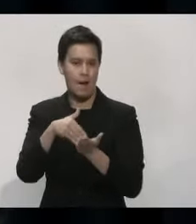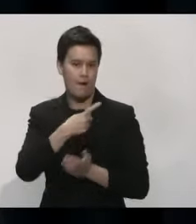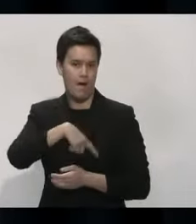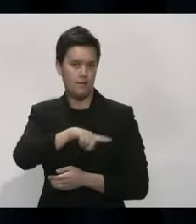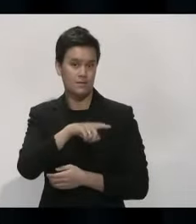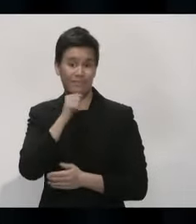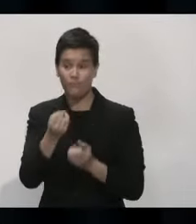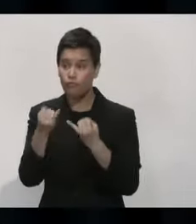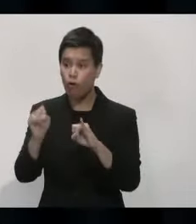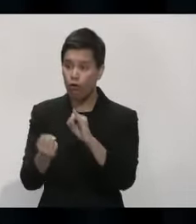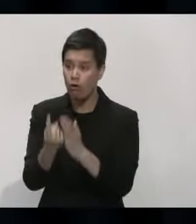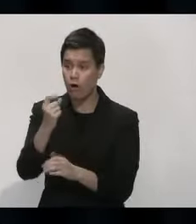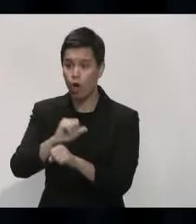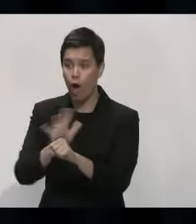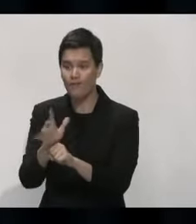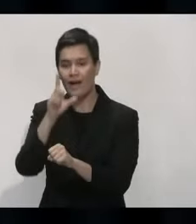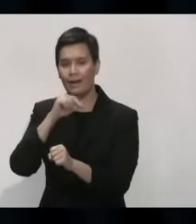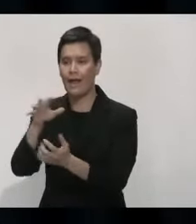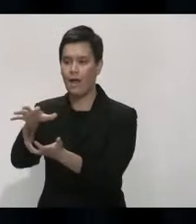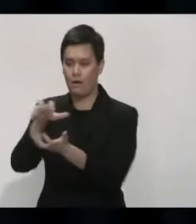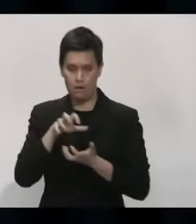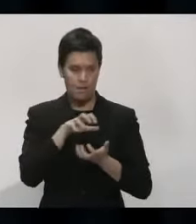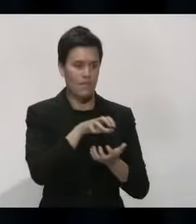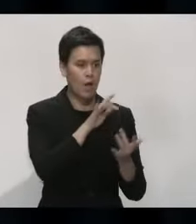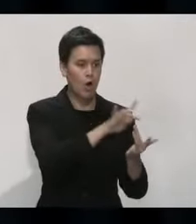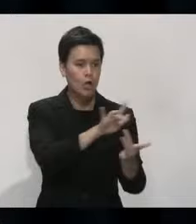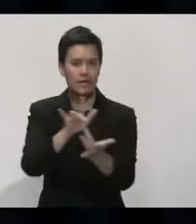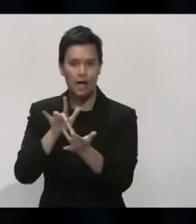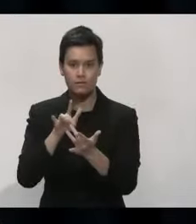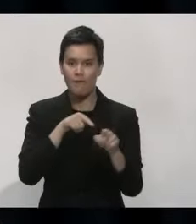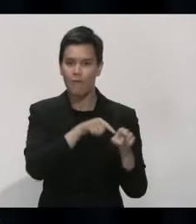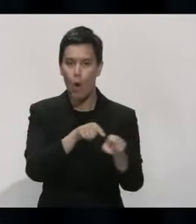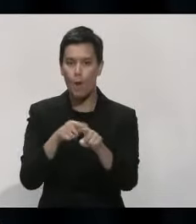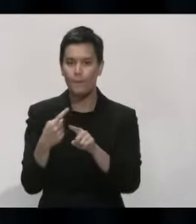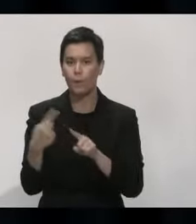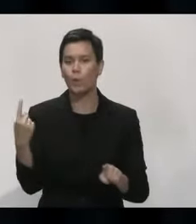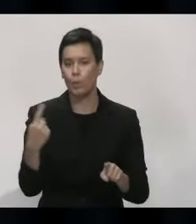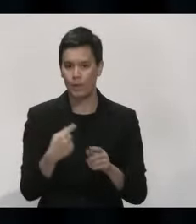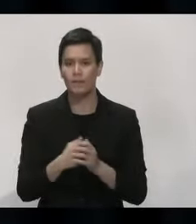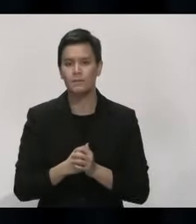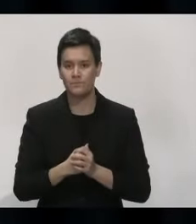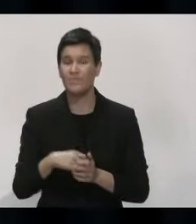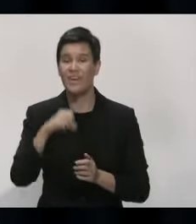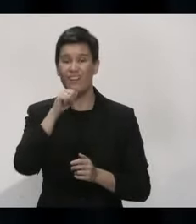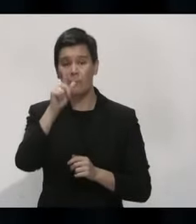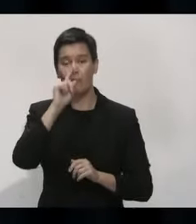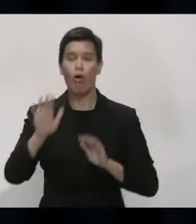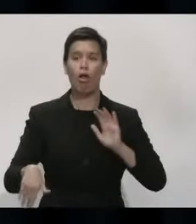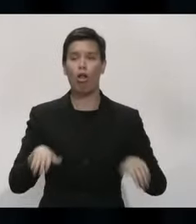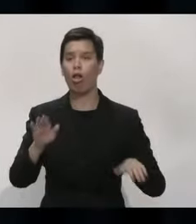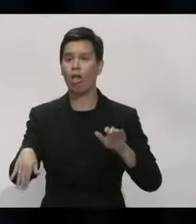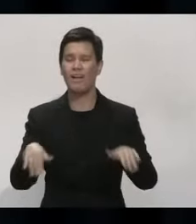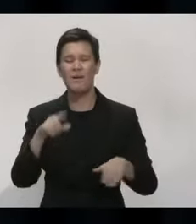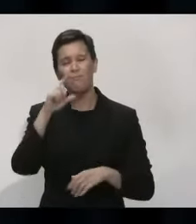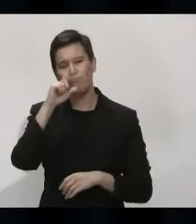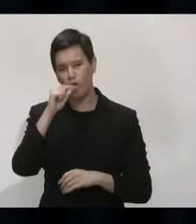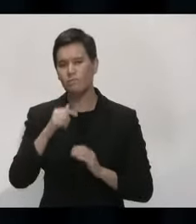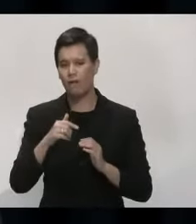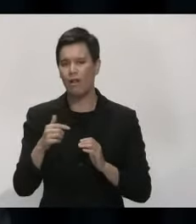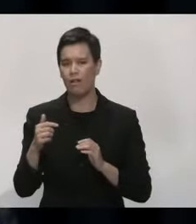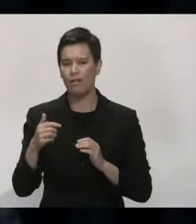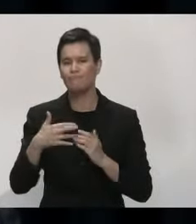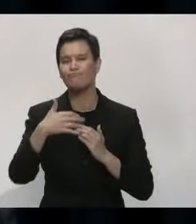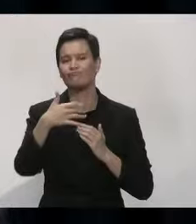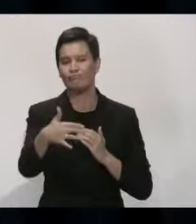possible is one of the things we can all do to avoid further escalation of alert levels in the future. So if you don't have a